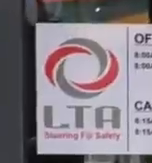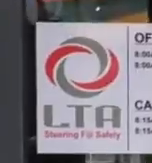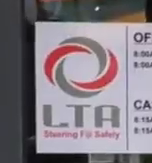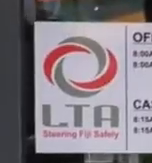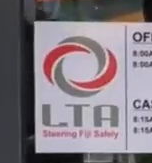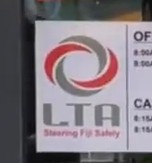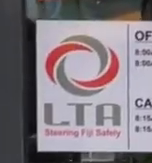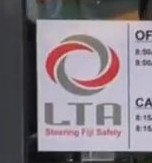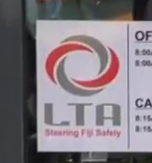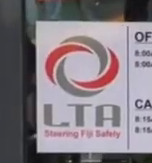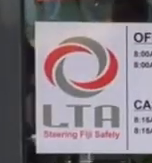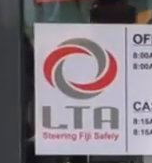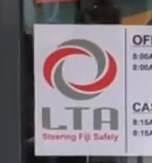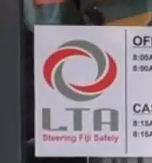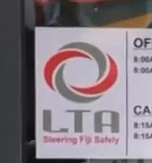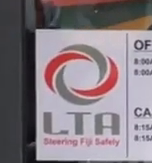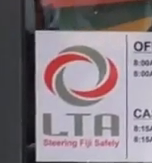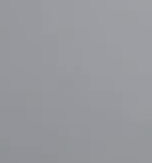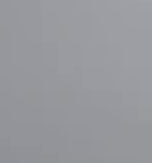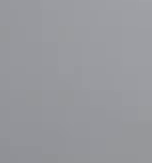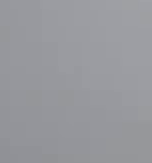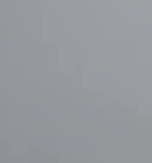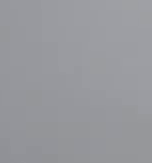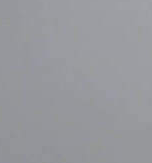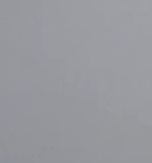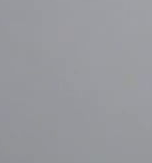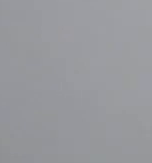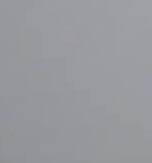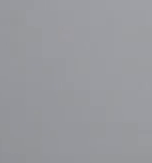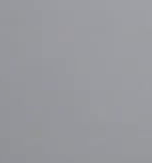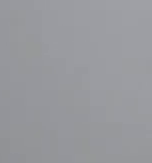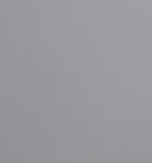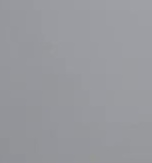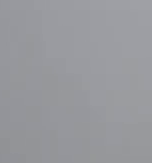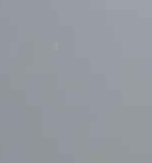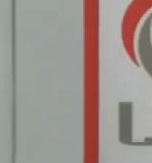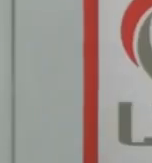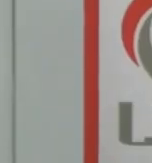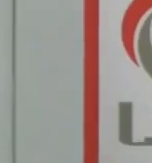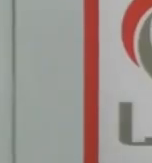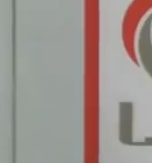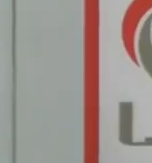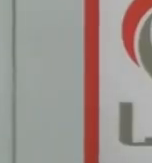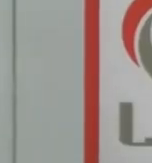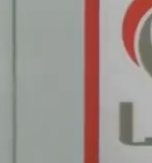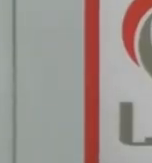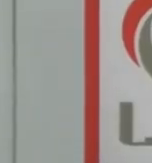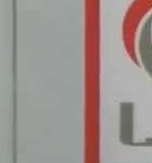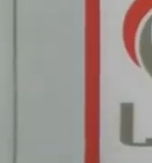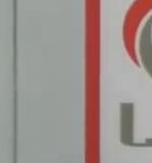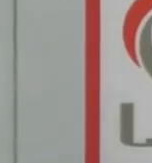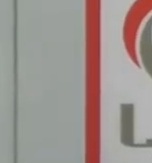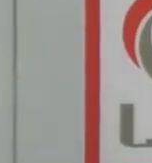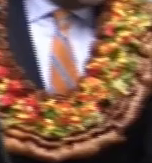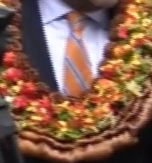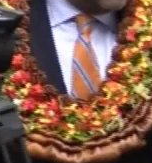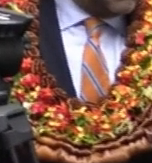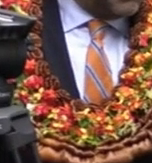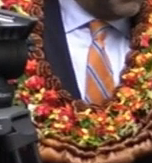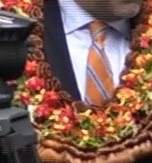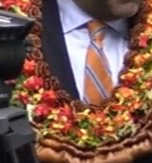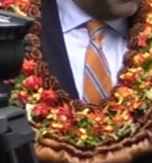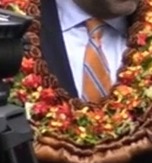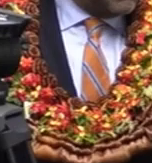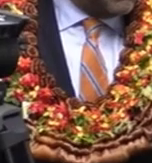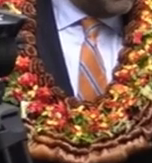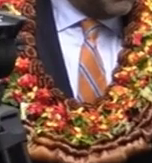900,000 transactions were carried out at the eight LTA offices around the country. Koya says the new Express Center is